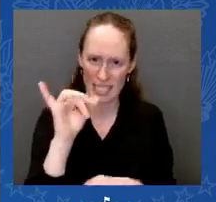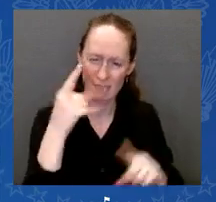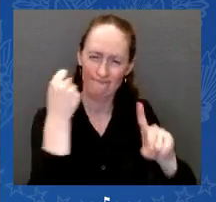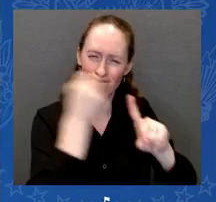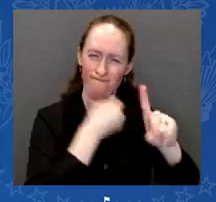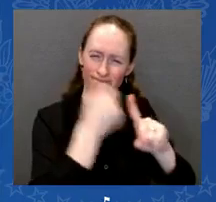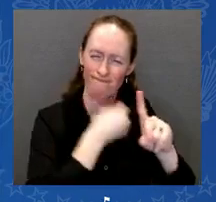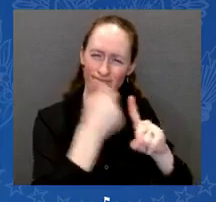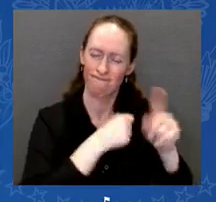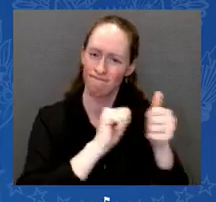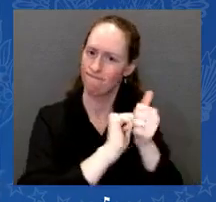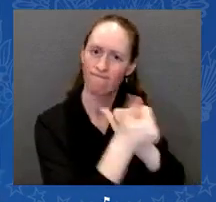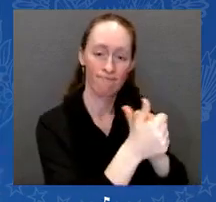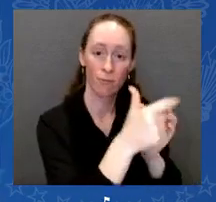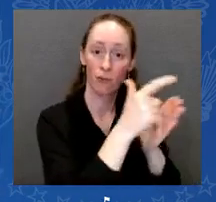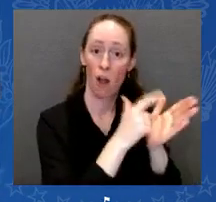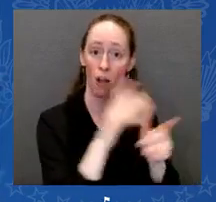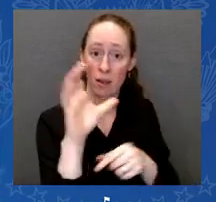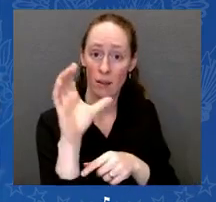10 years ago.